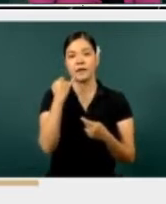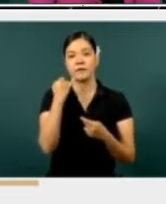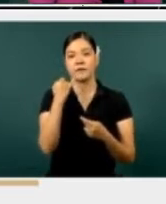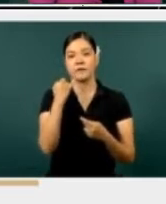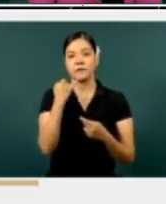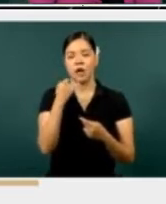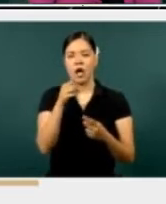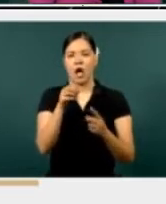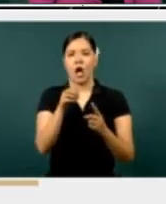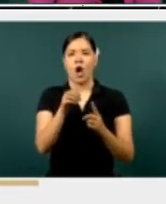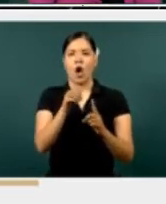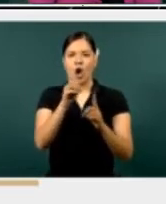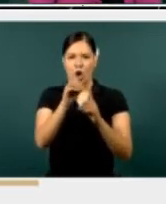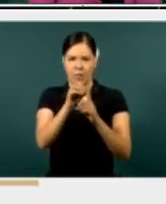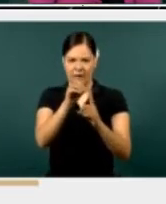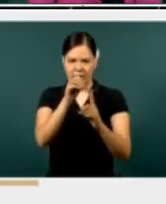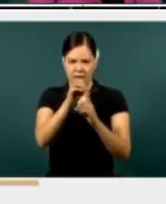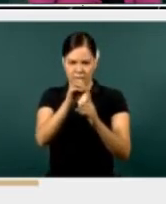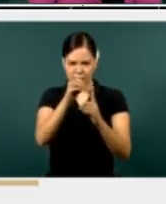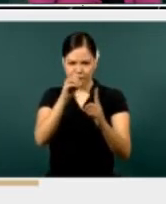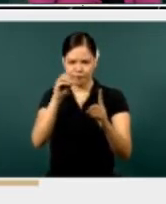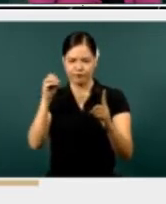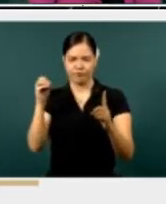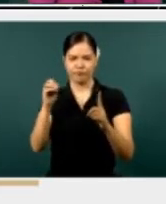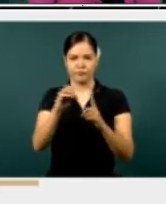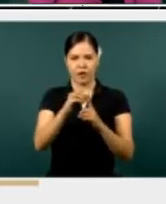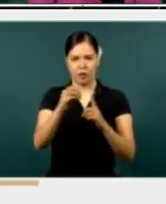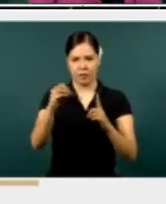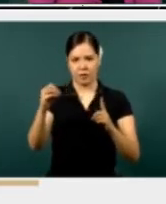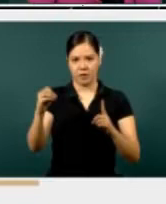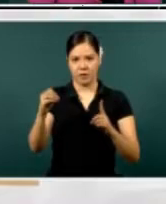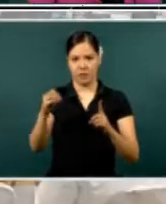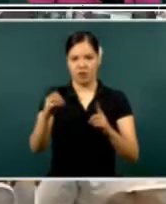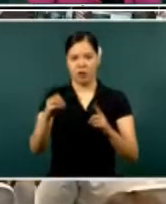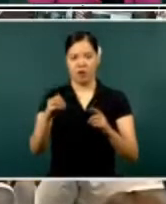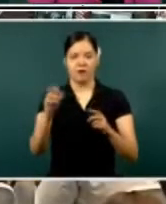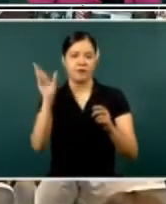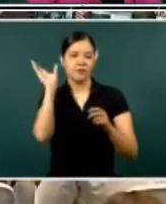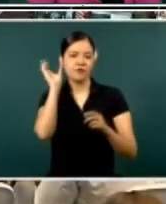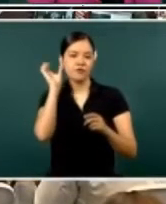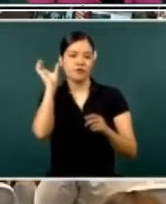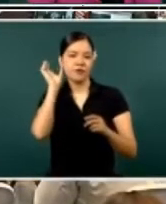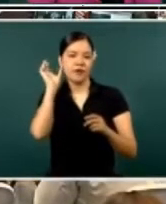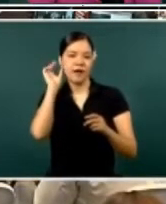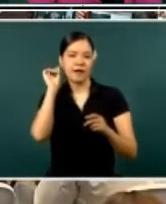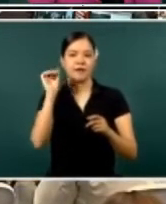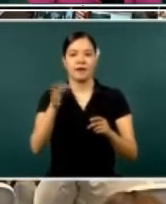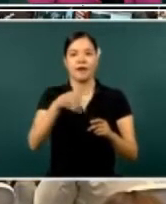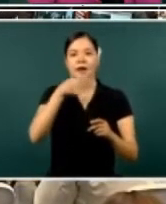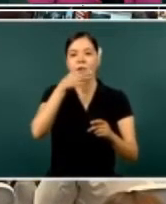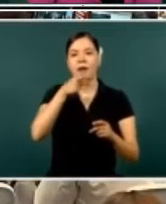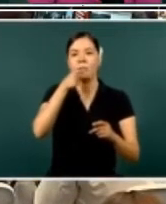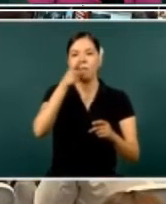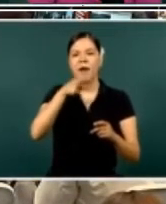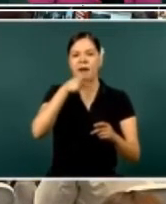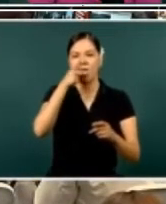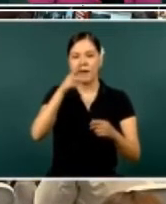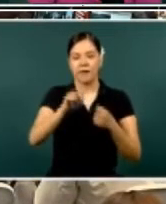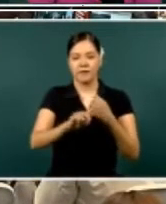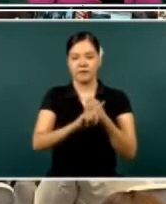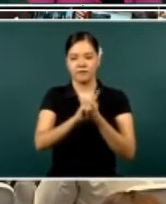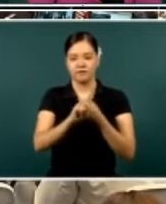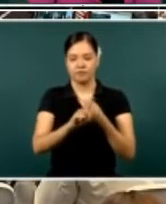With the purpose of reflecting over the ideas and the proposals and the